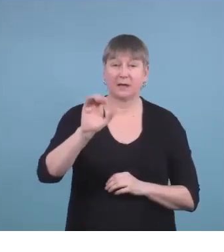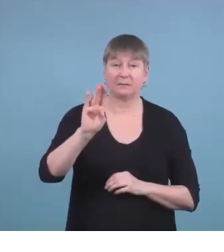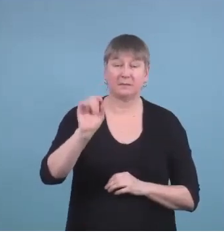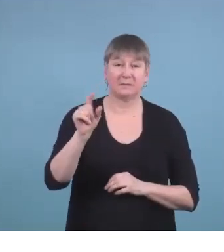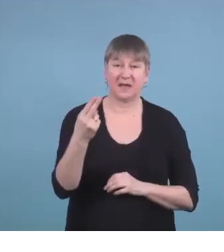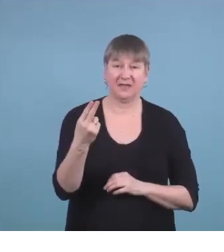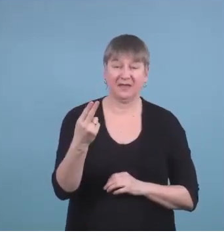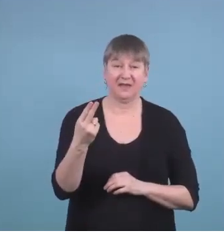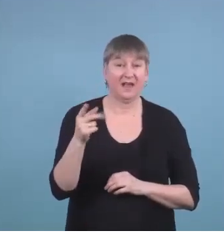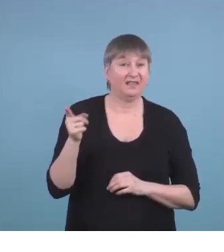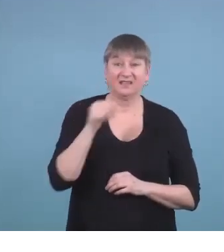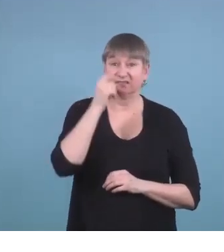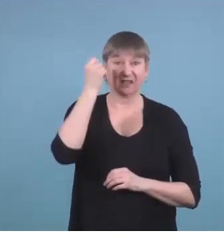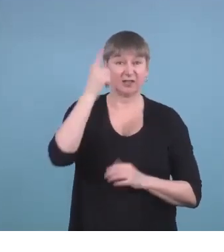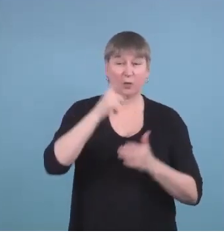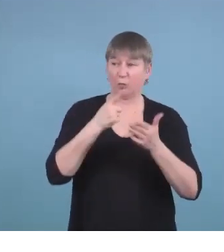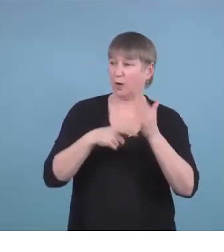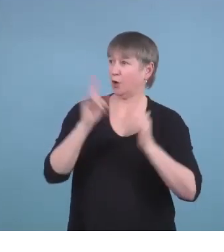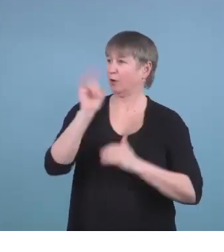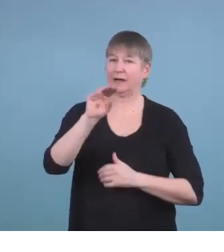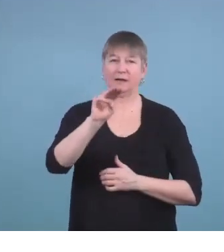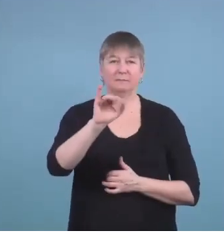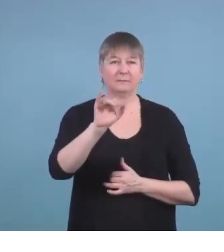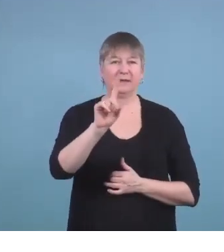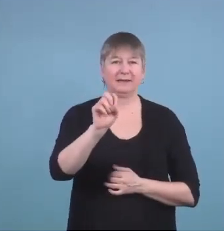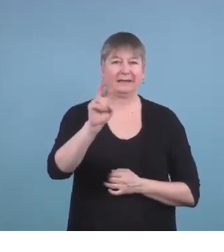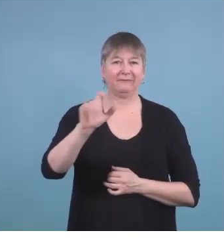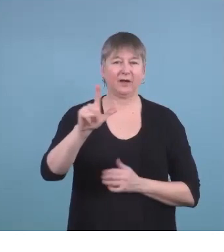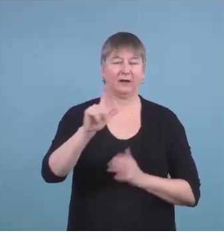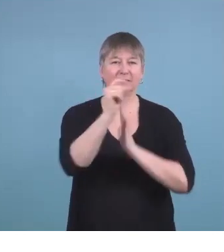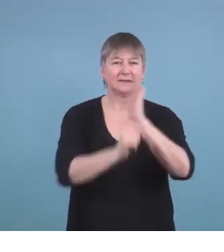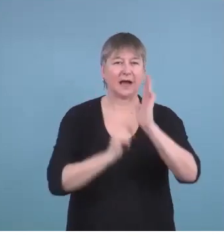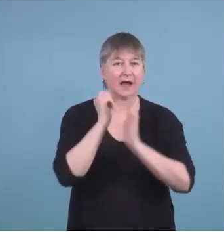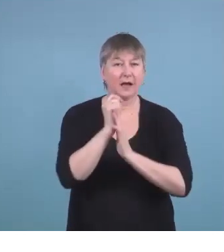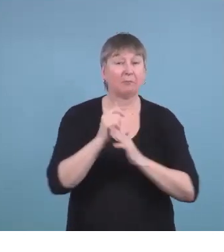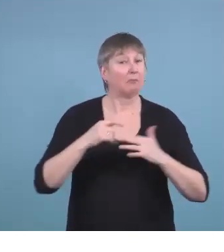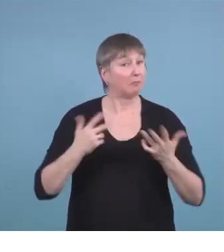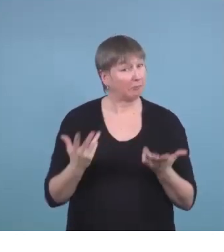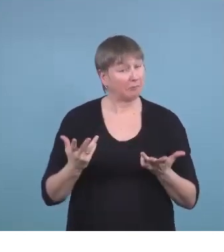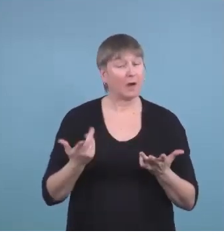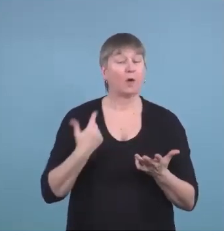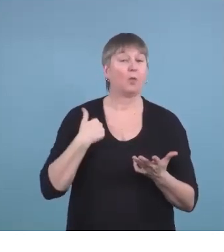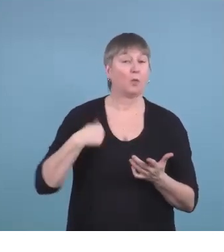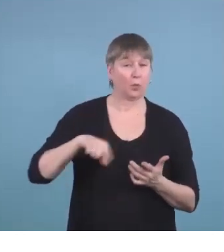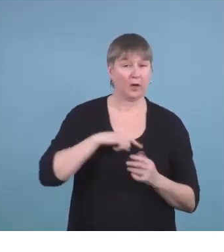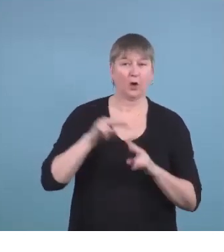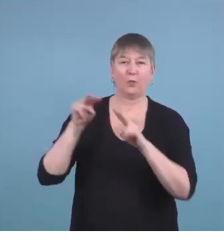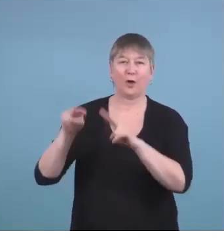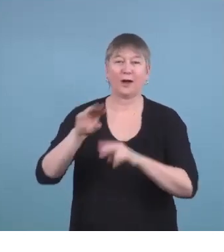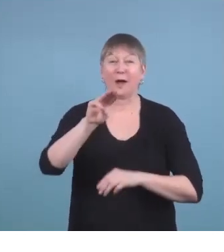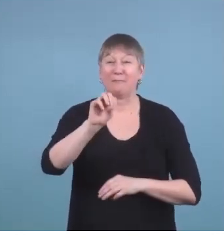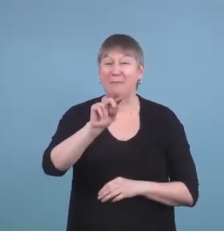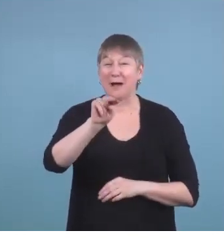the medieval era looked like. And so we watched Monty Python,